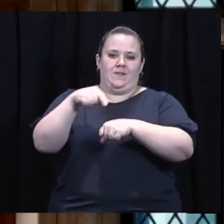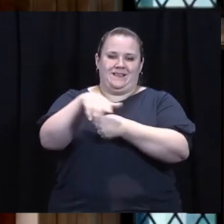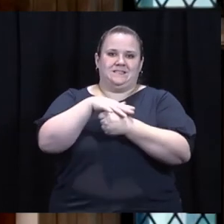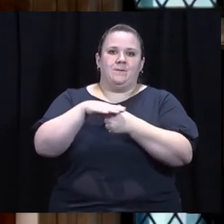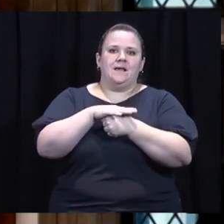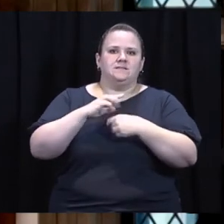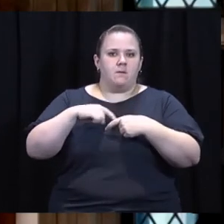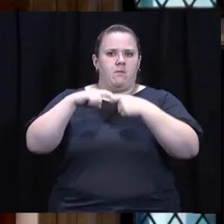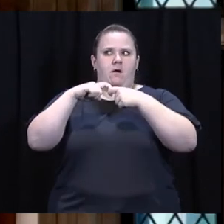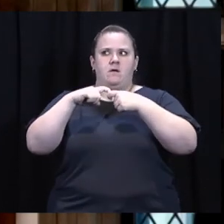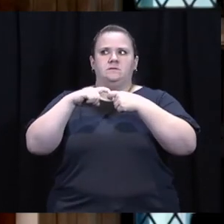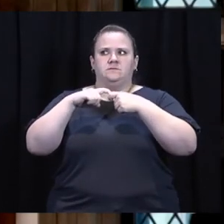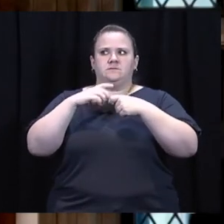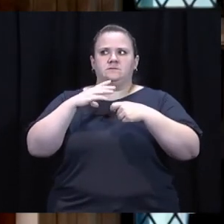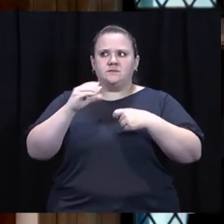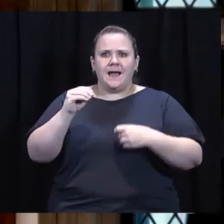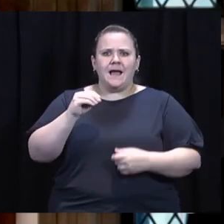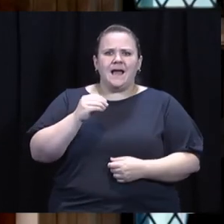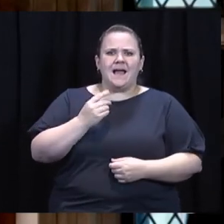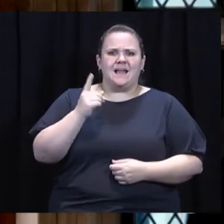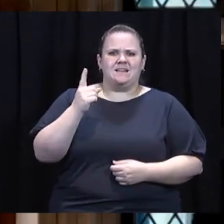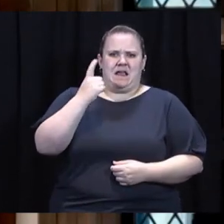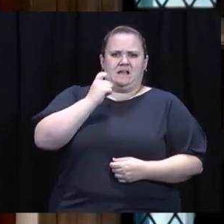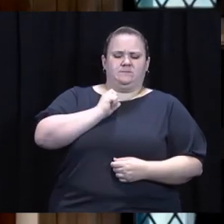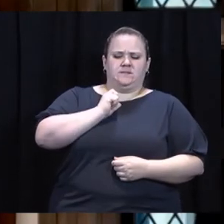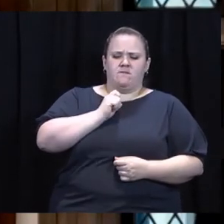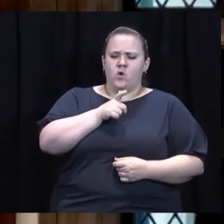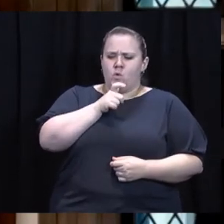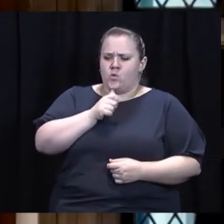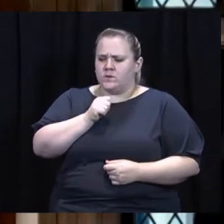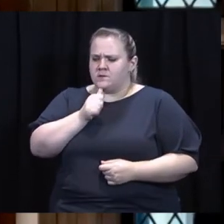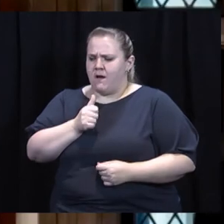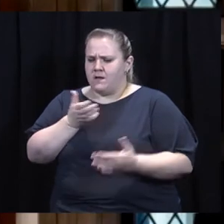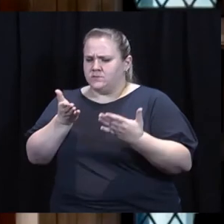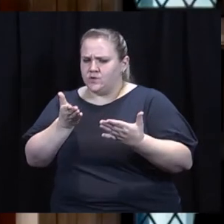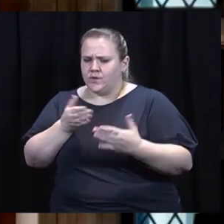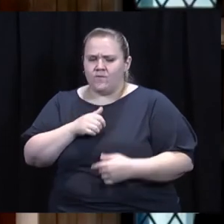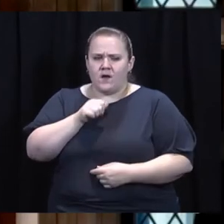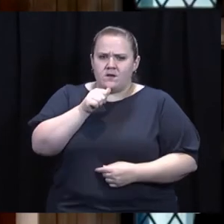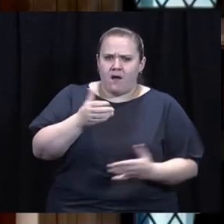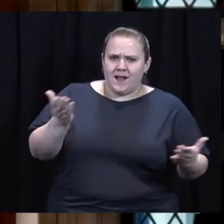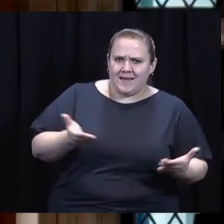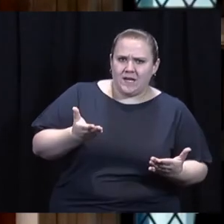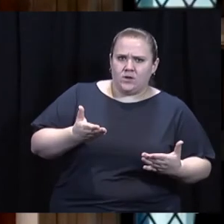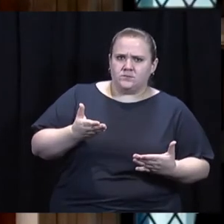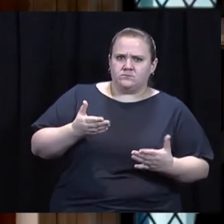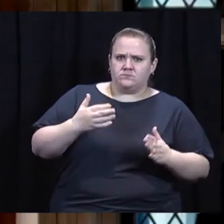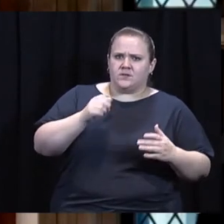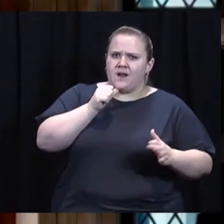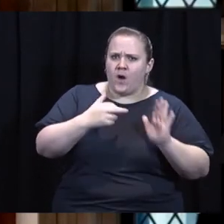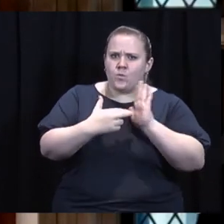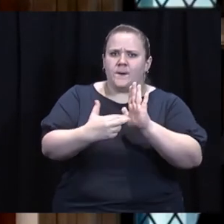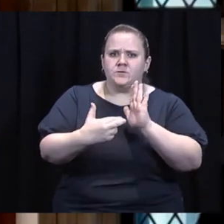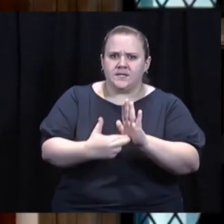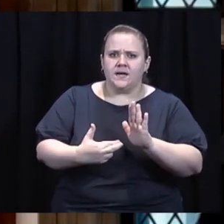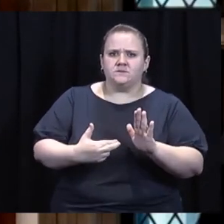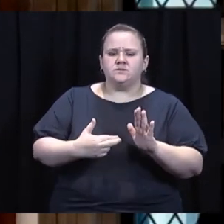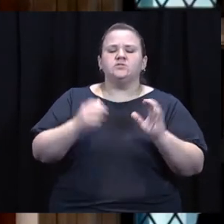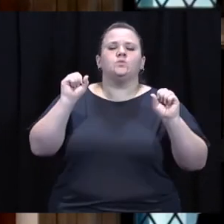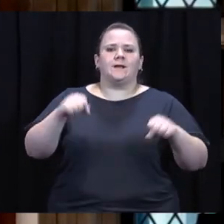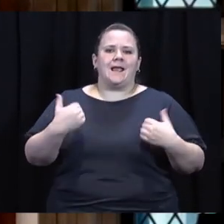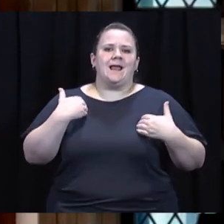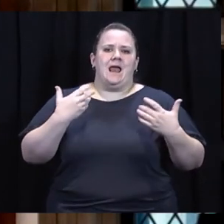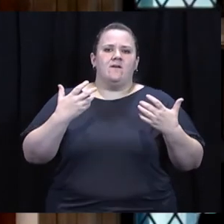who work in this space to pause and ask who is not being served, who is not at the table, so we might have an opportunity